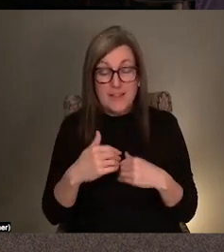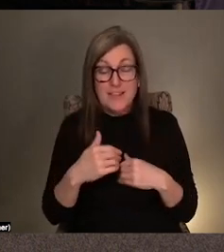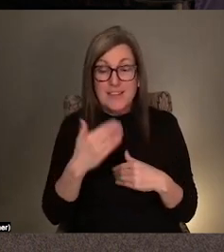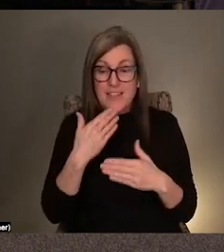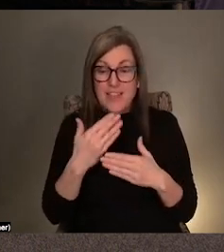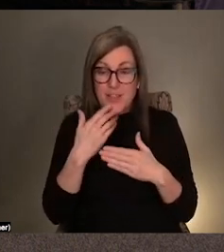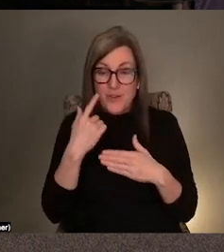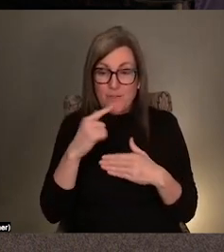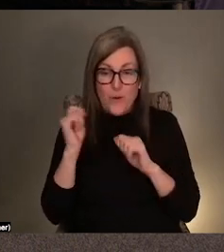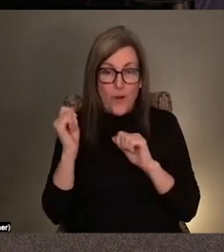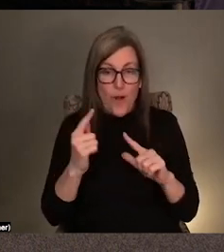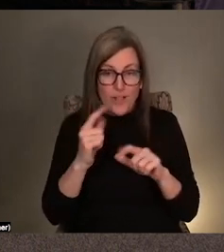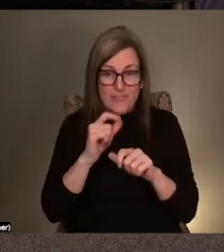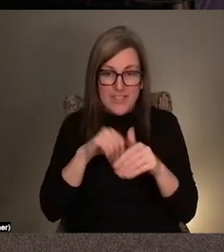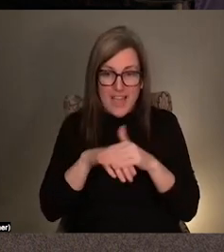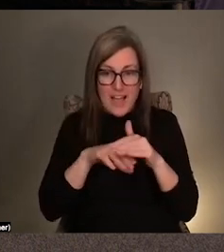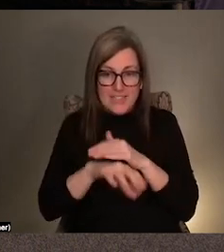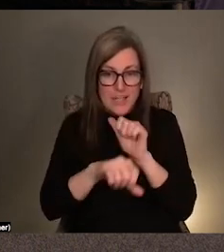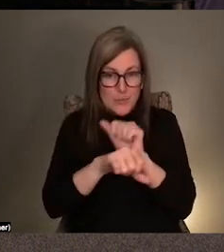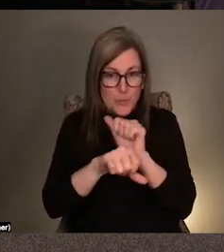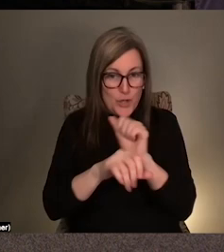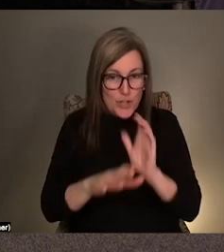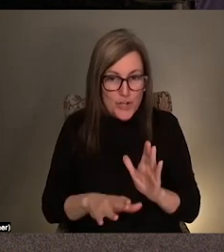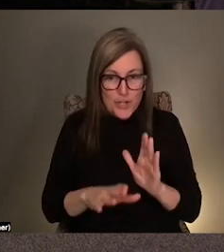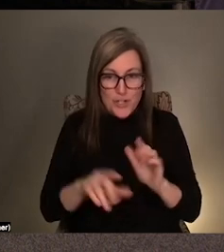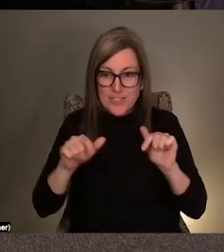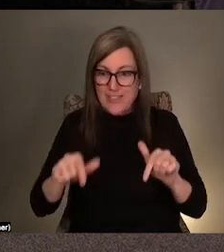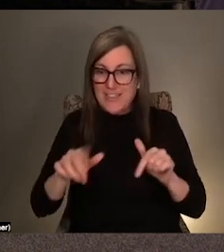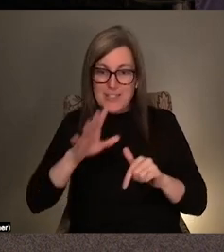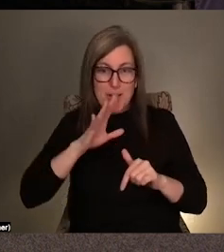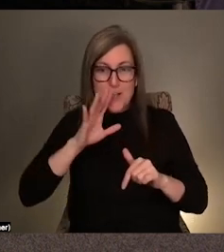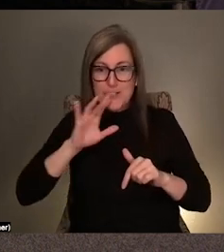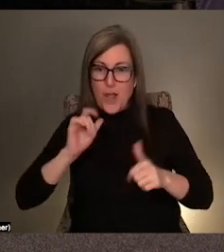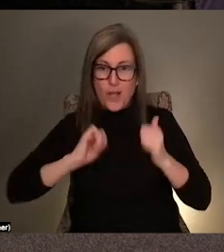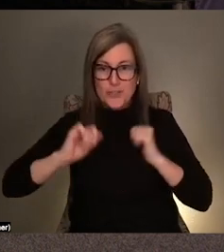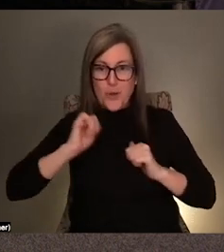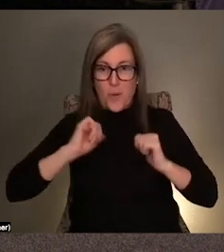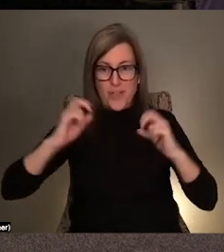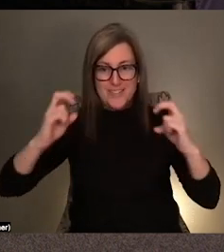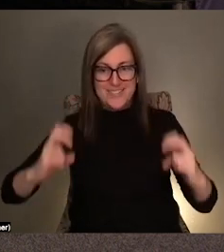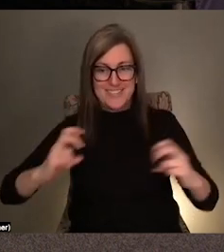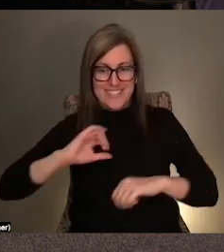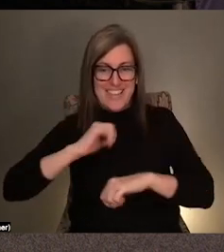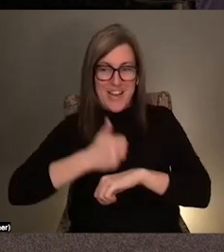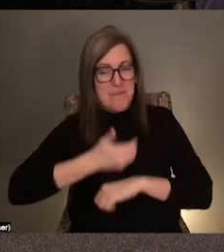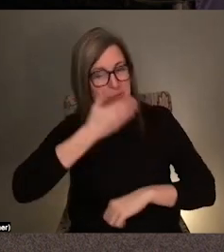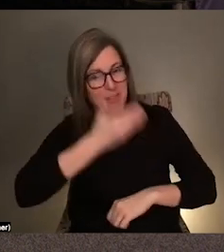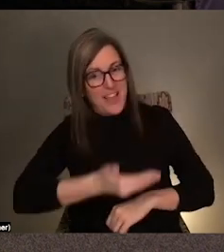workers and to this talk show that's been set up and yeah, thank you.